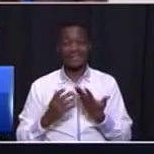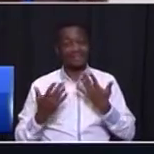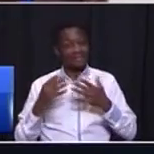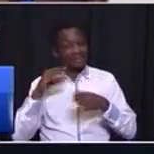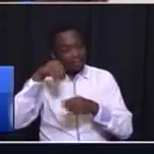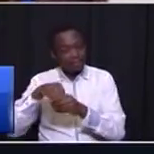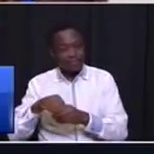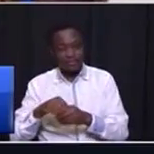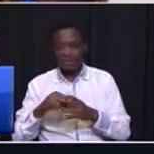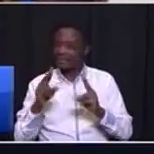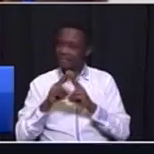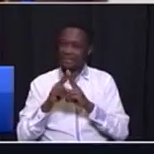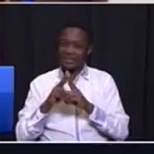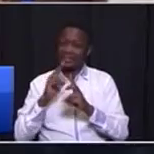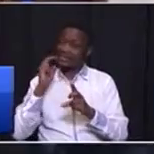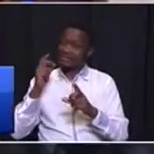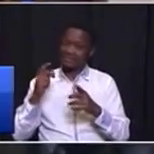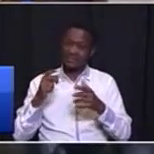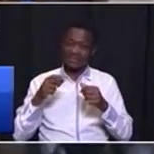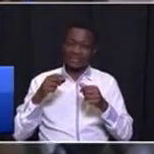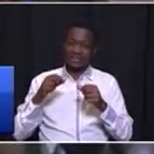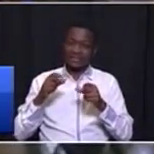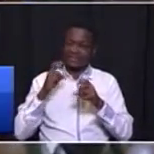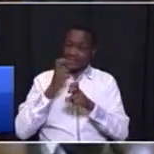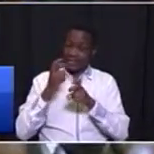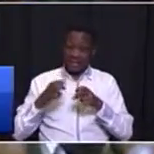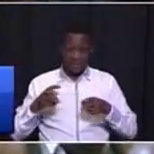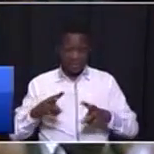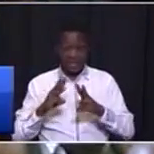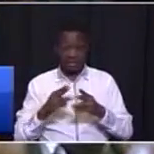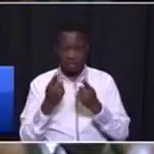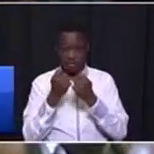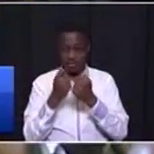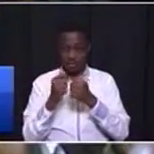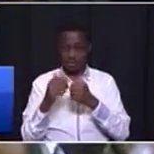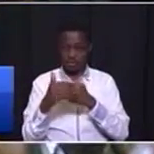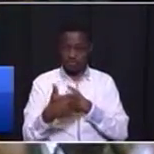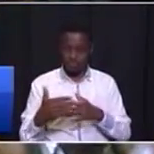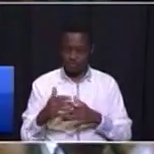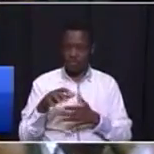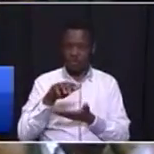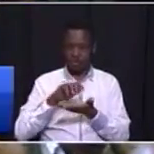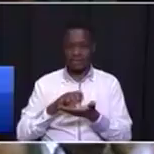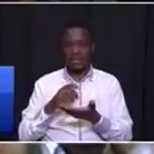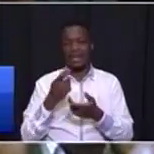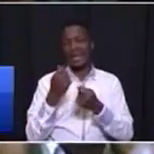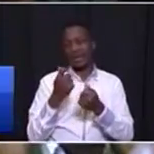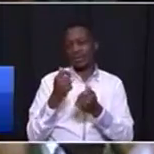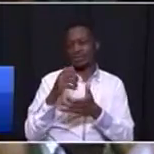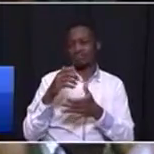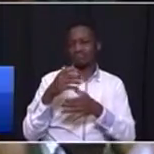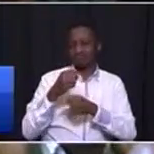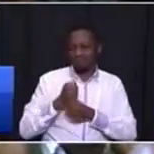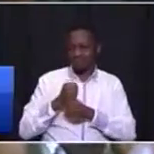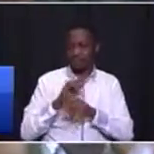measures on on cost containment in Houteng province we